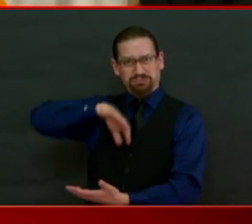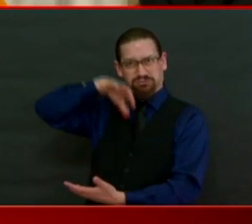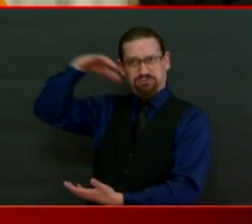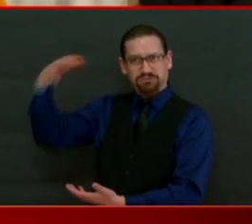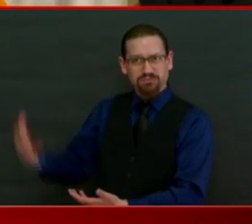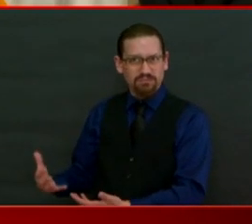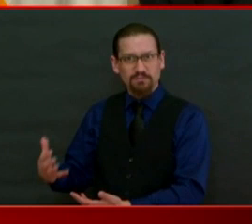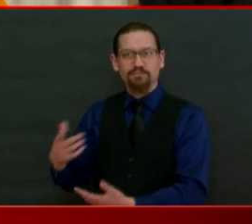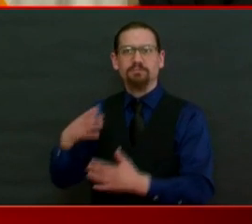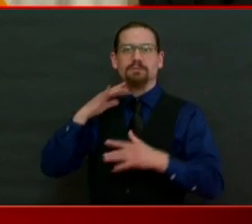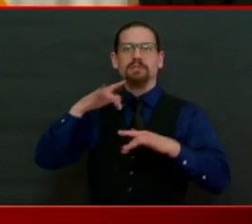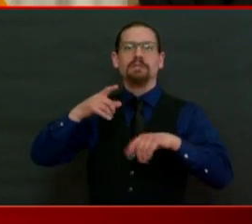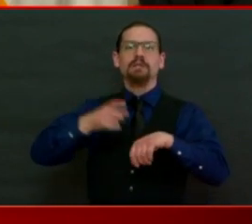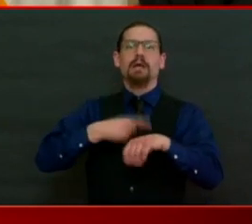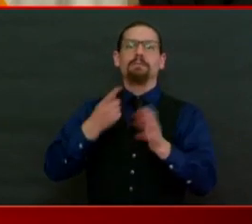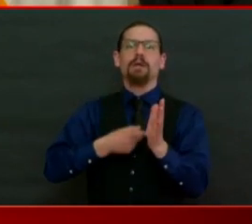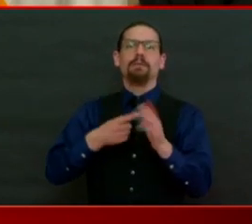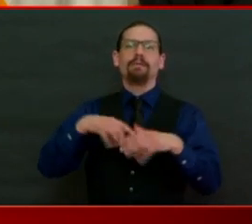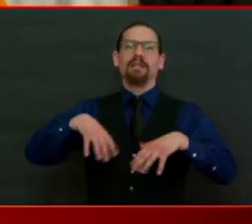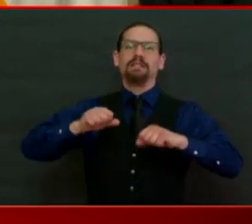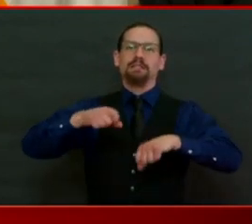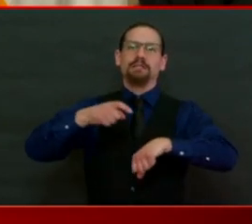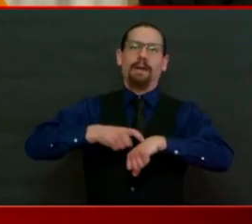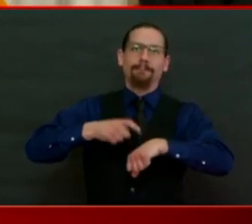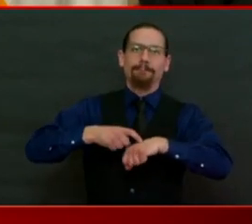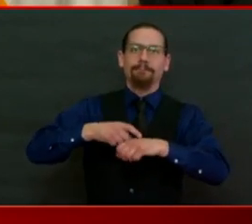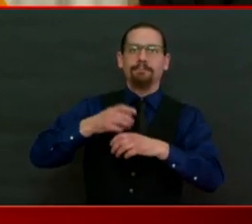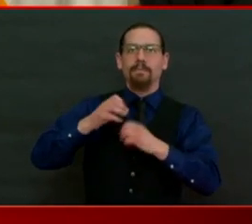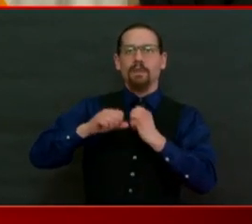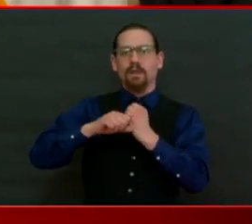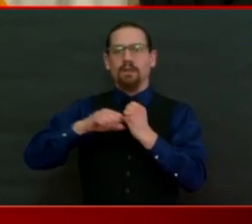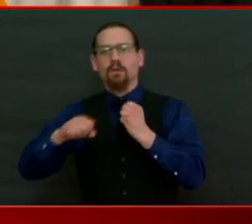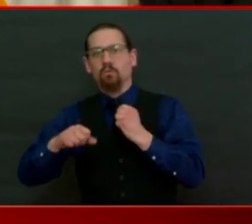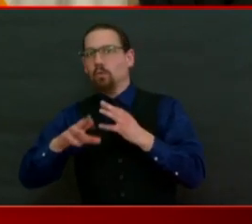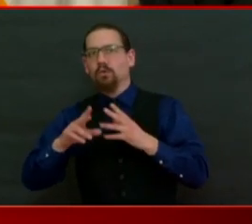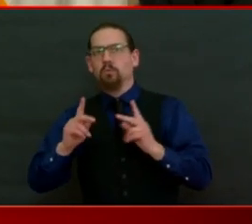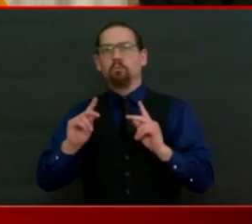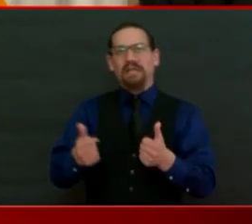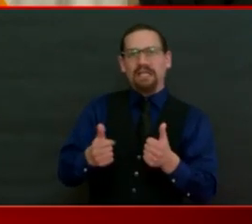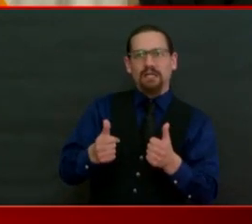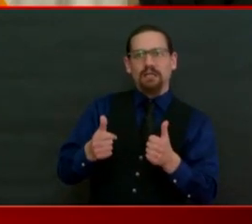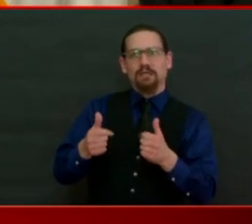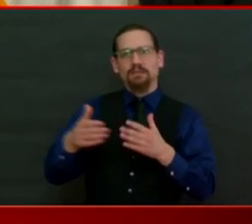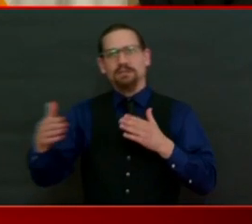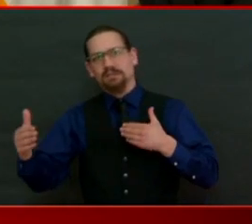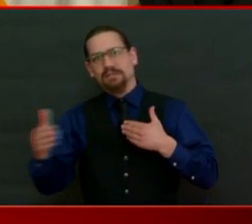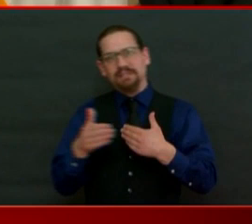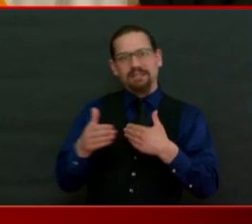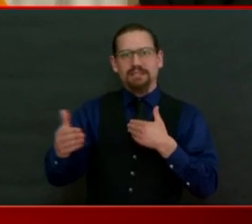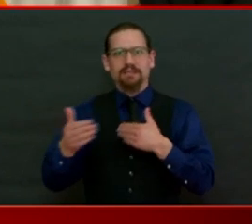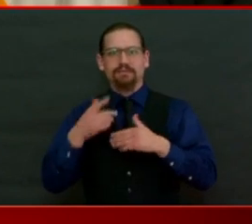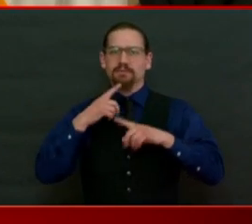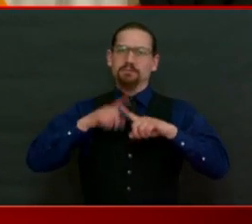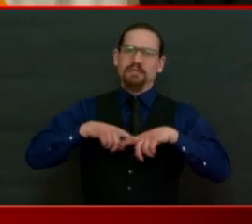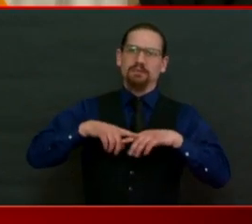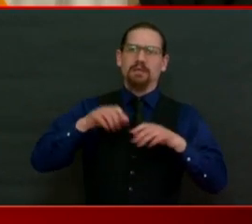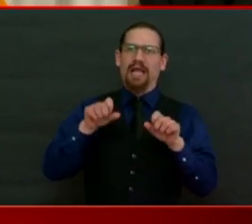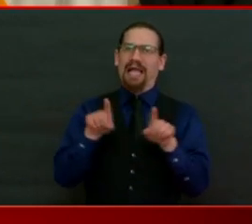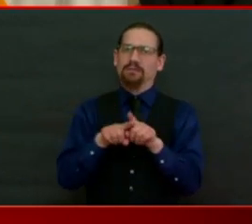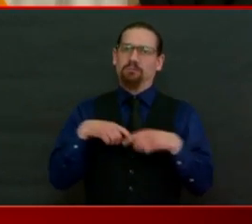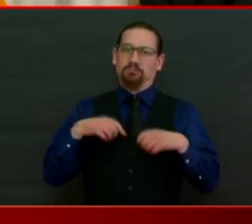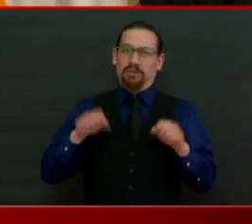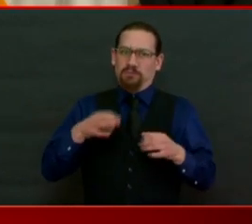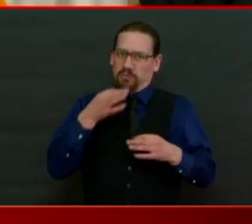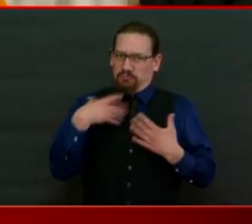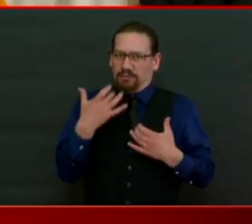where we're working to close that gap and make it as soon as possible. But I'm sure the message is that